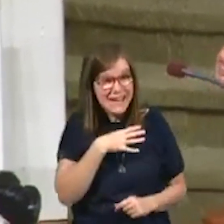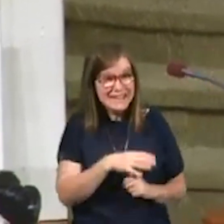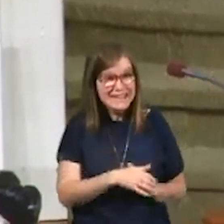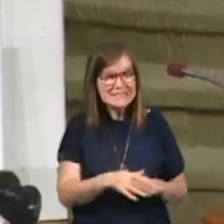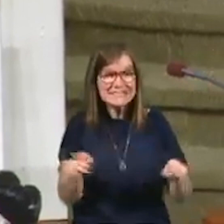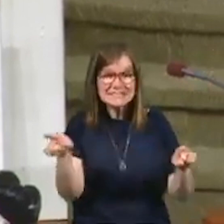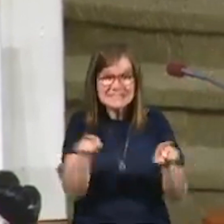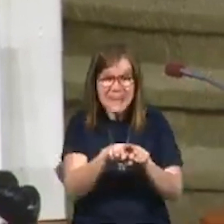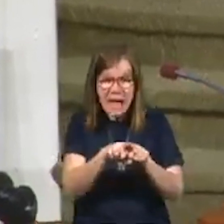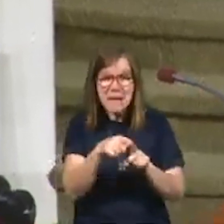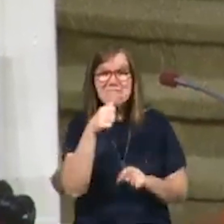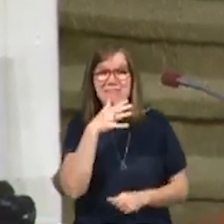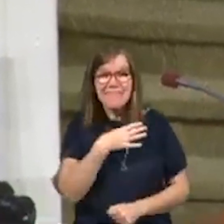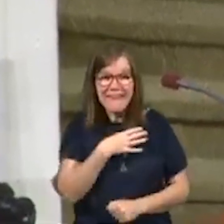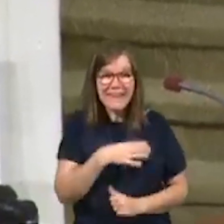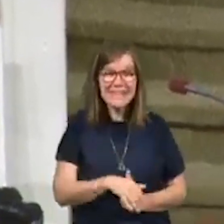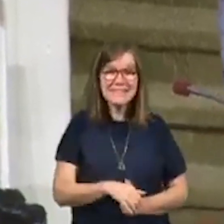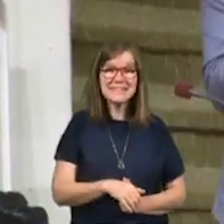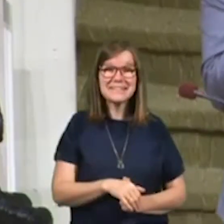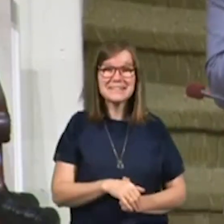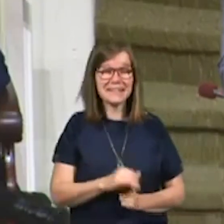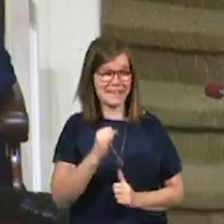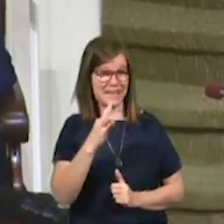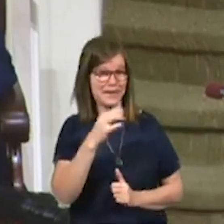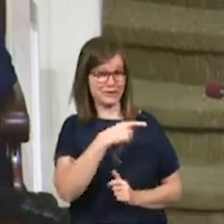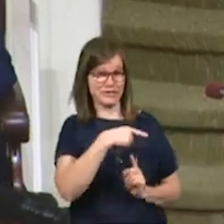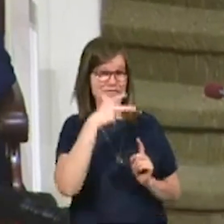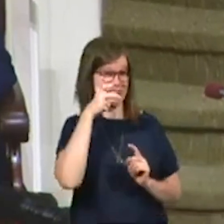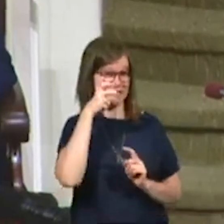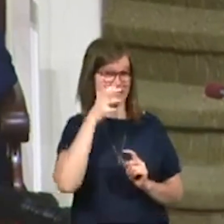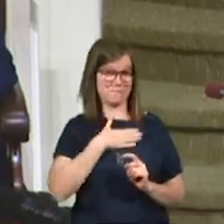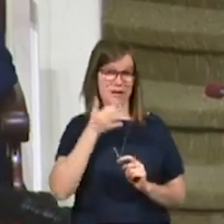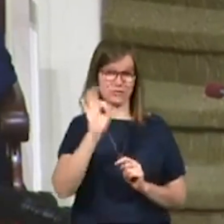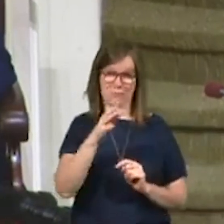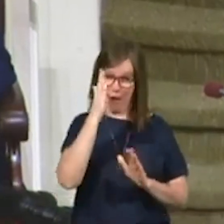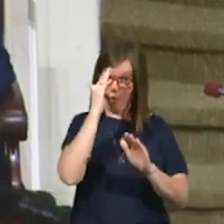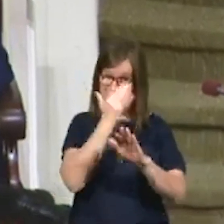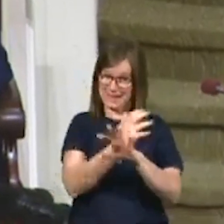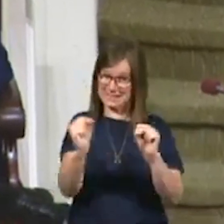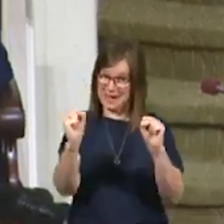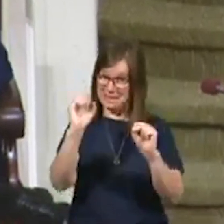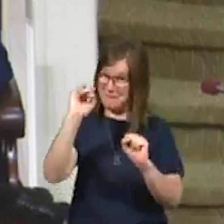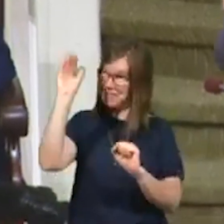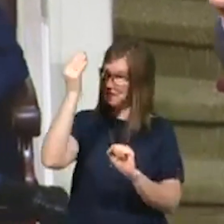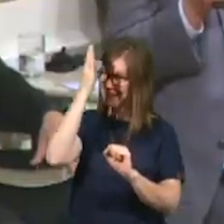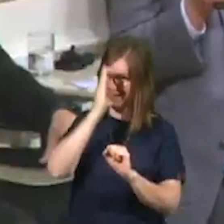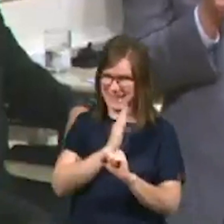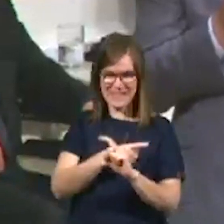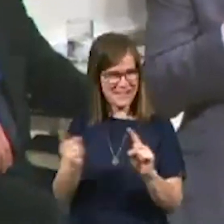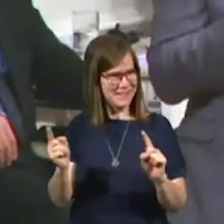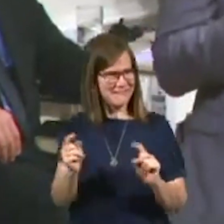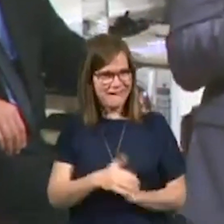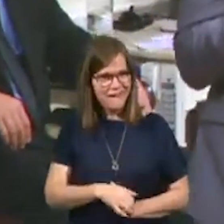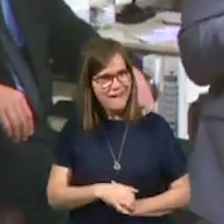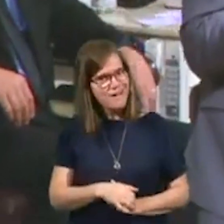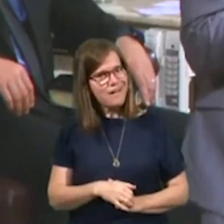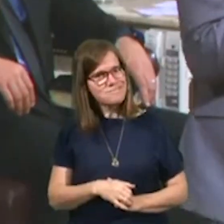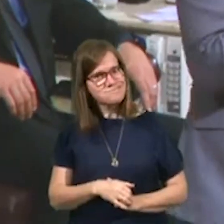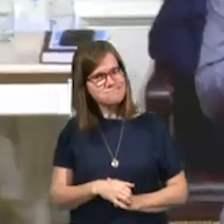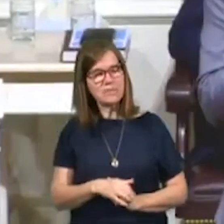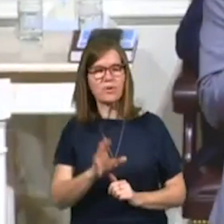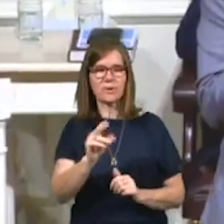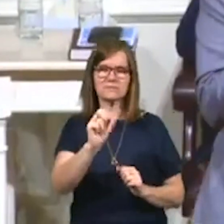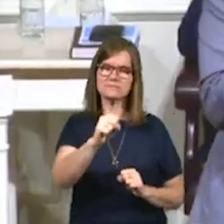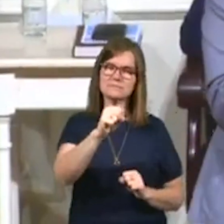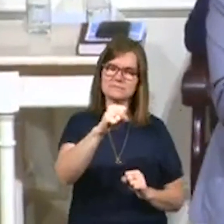same lady. If she's listening to this, hope she gets saved by the grace of God. But, uh, and I do,